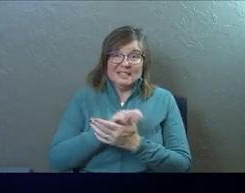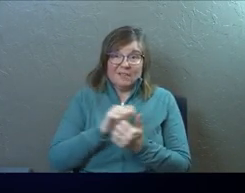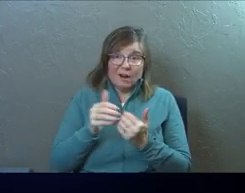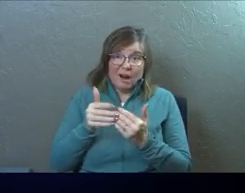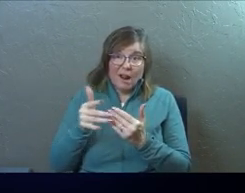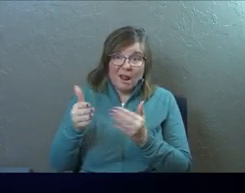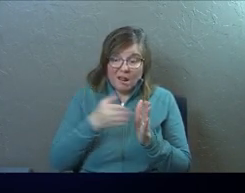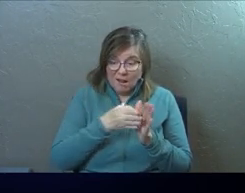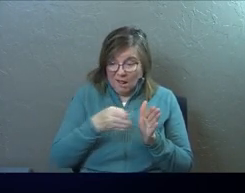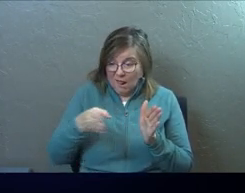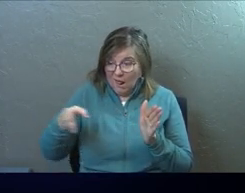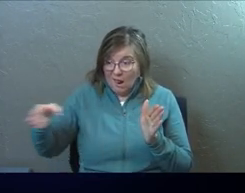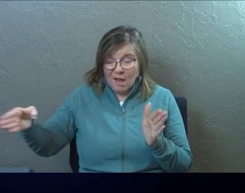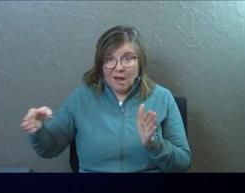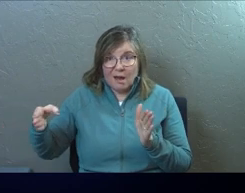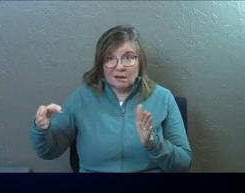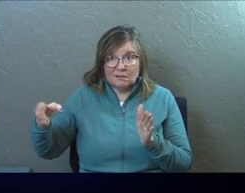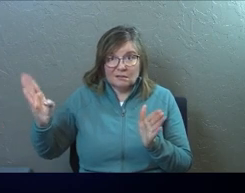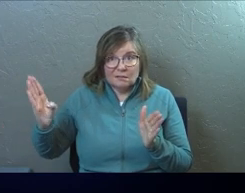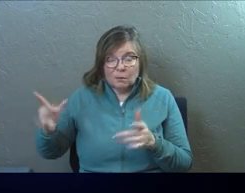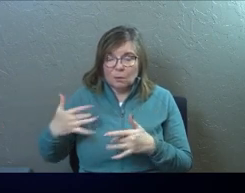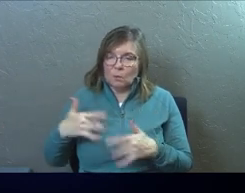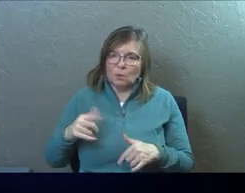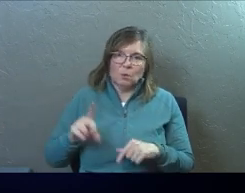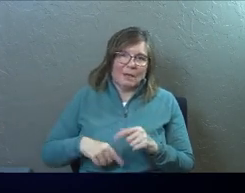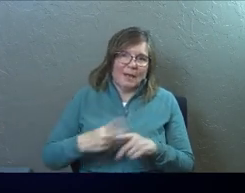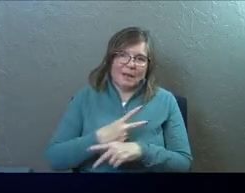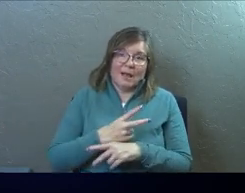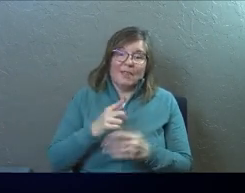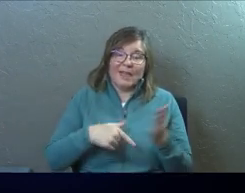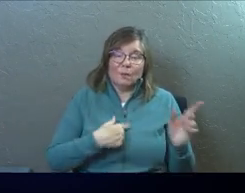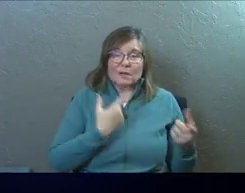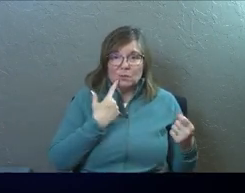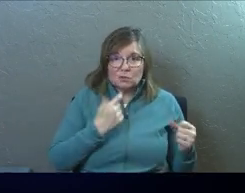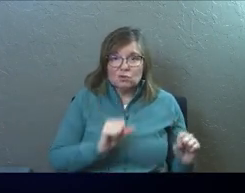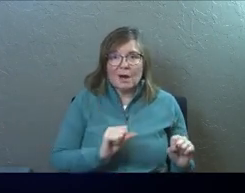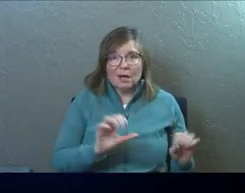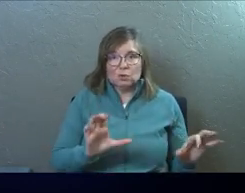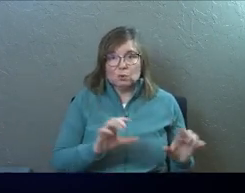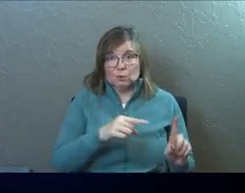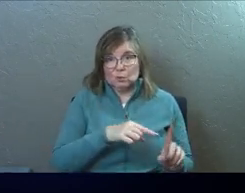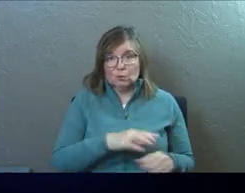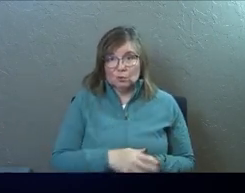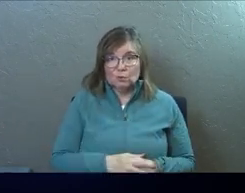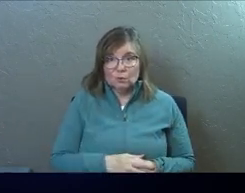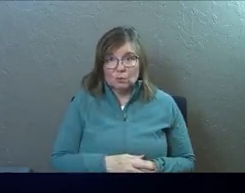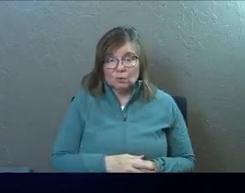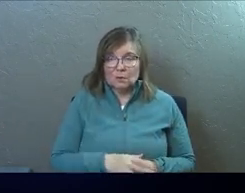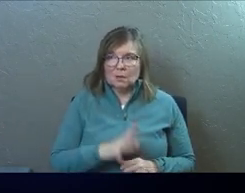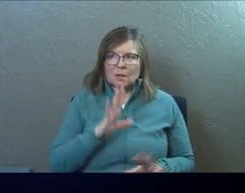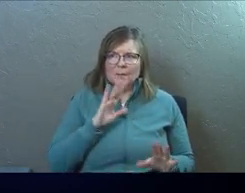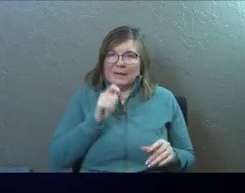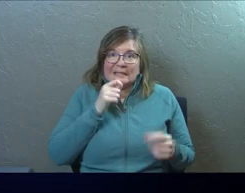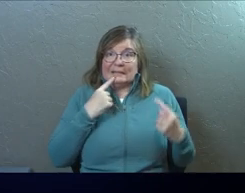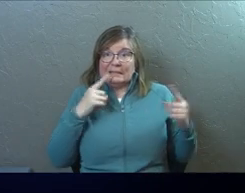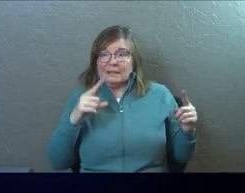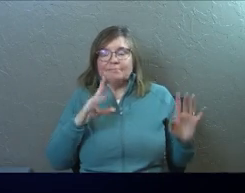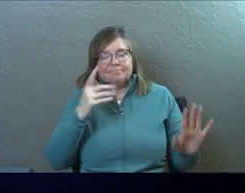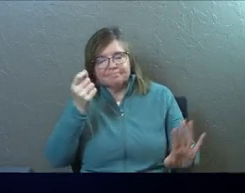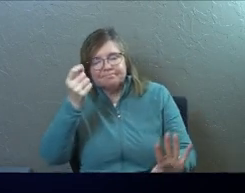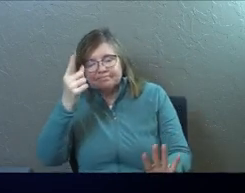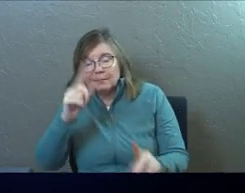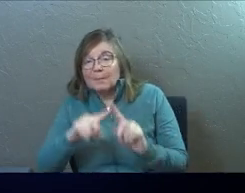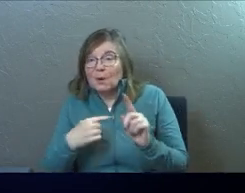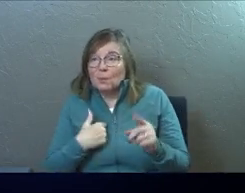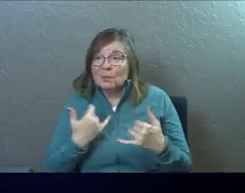you cannot calculate it. And that's what he was trying to do. And you're like, well, he didn't succeed. I